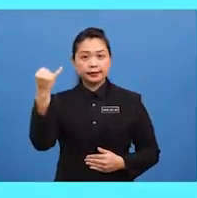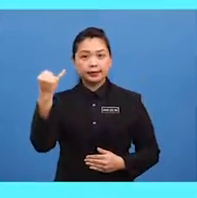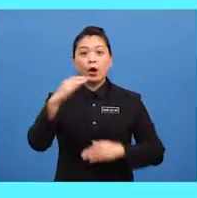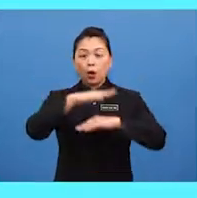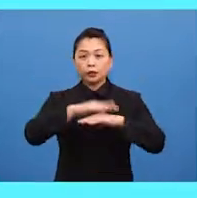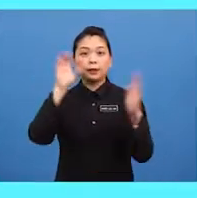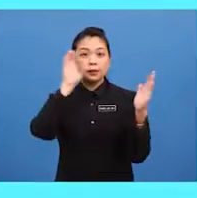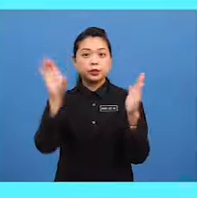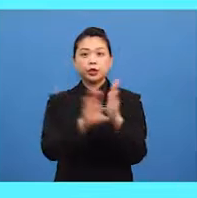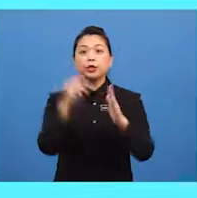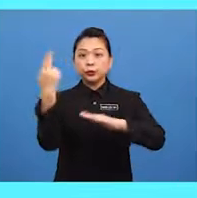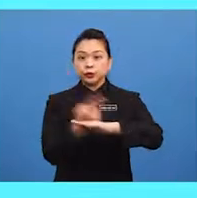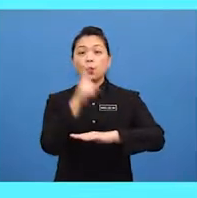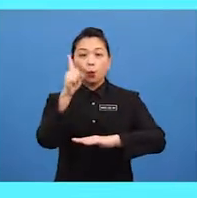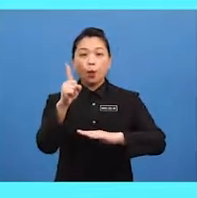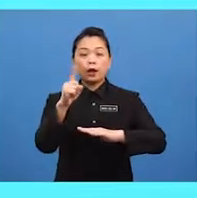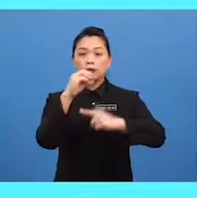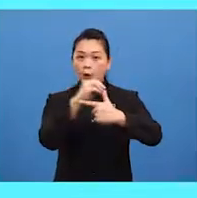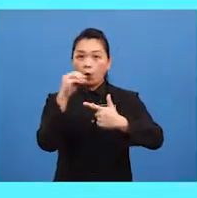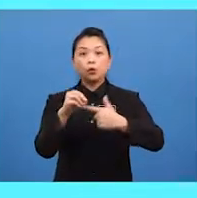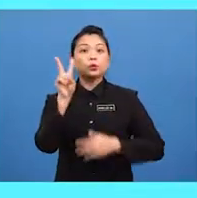one or two simple sentences.